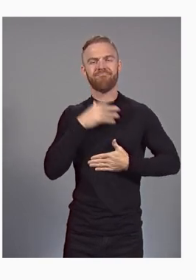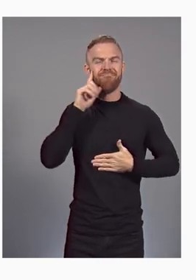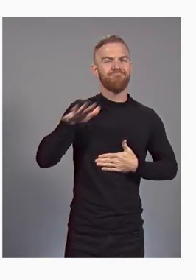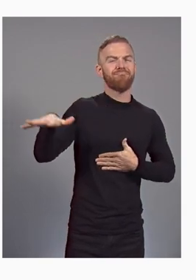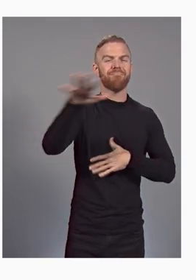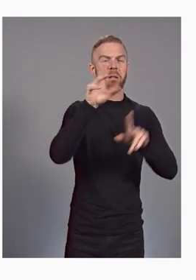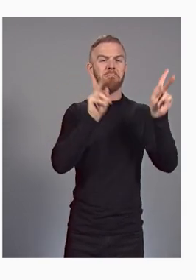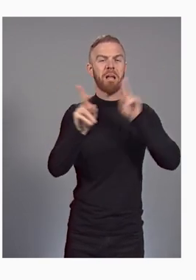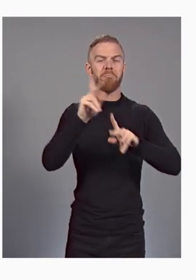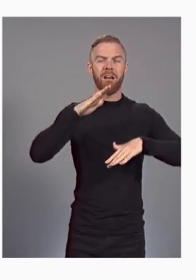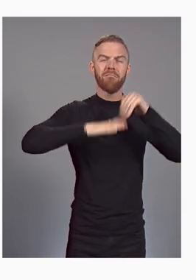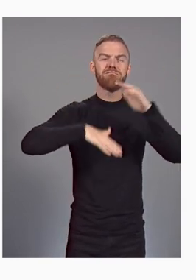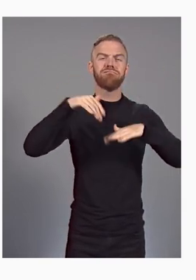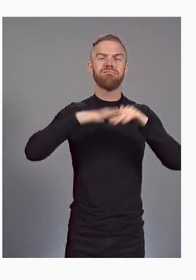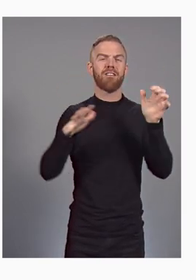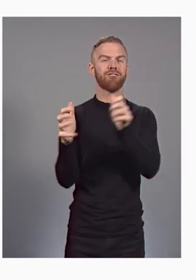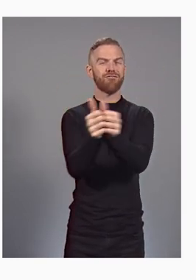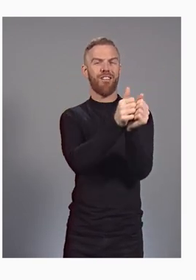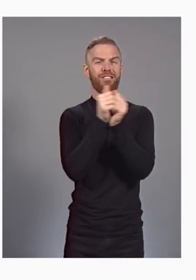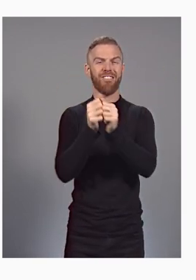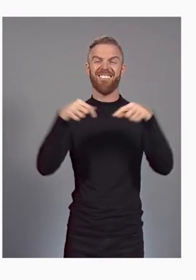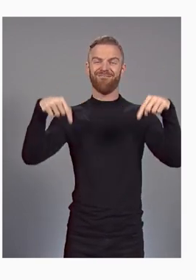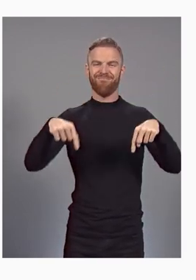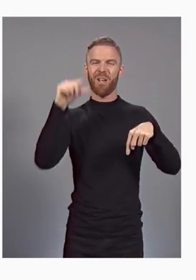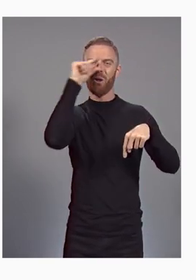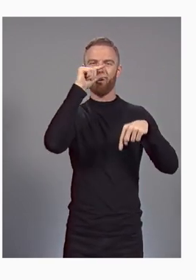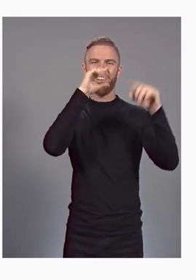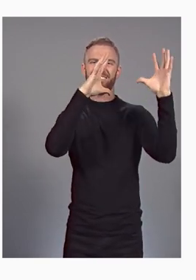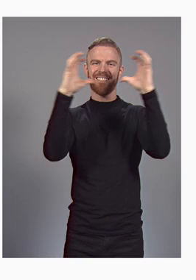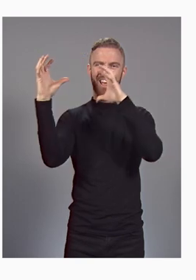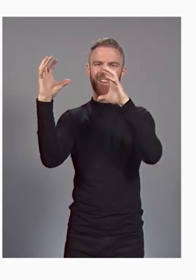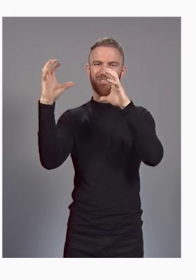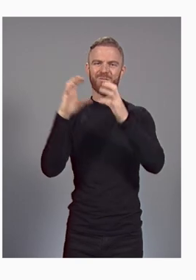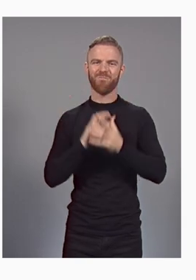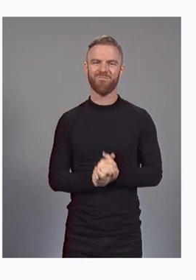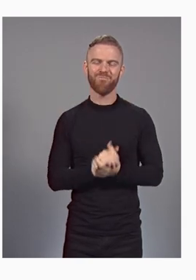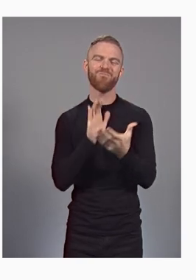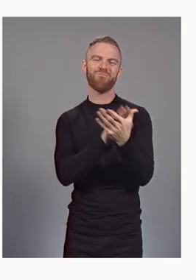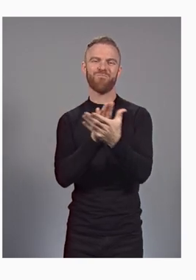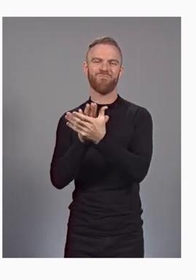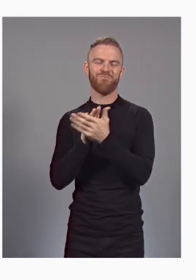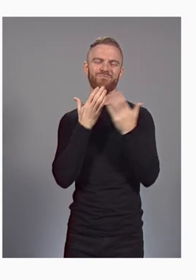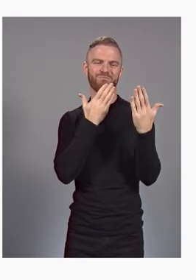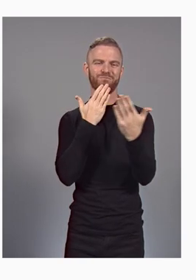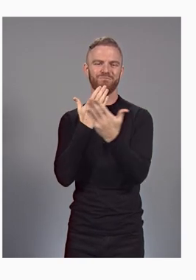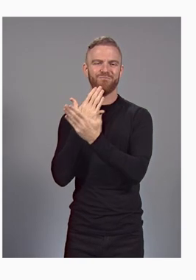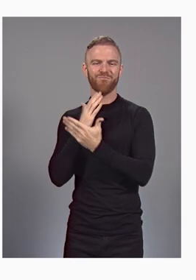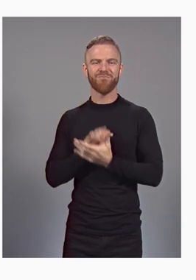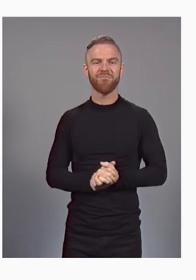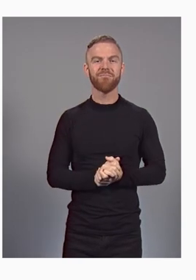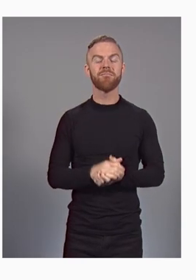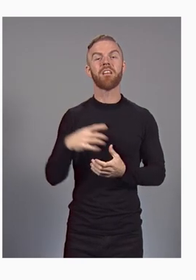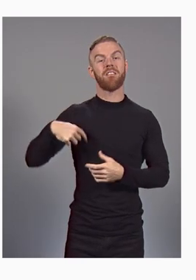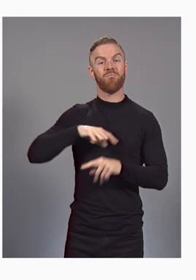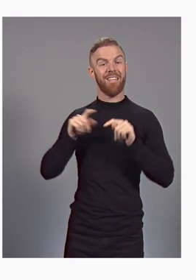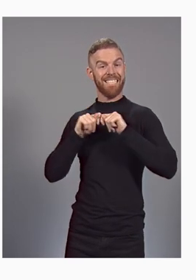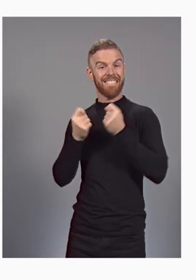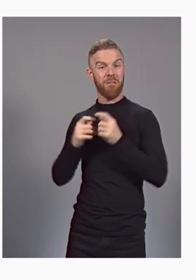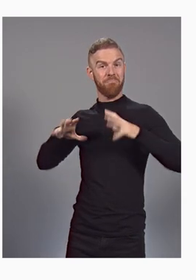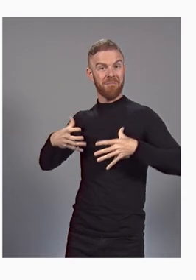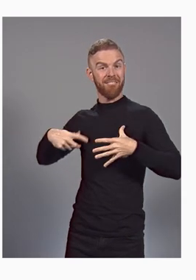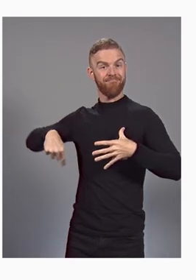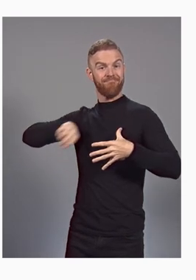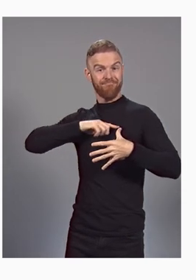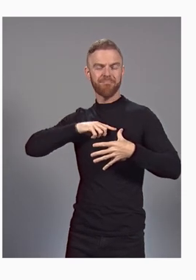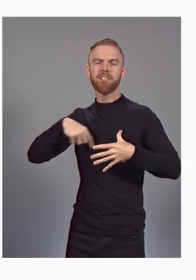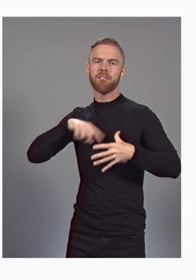who are building and transforming their business with Google Cloud. On behalf of our teams, we're